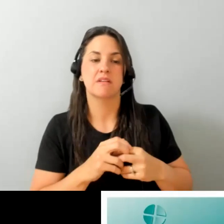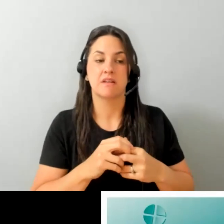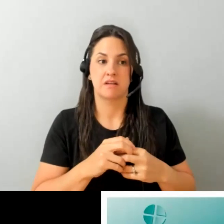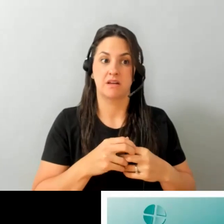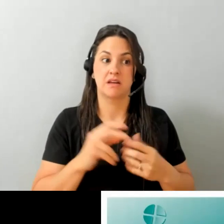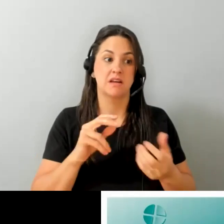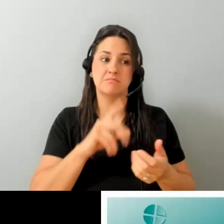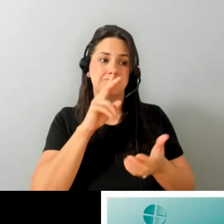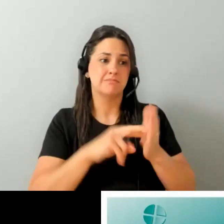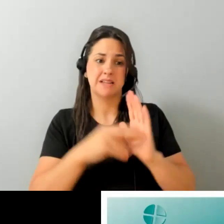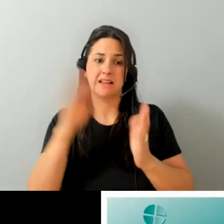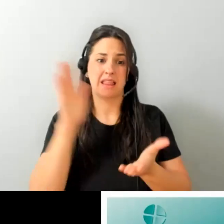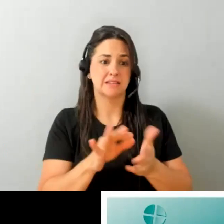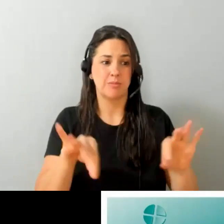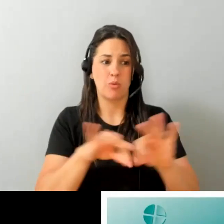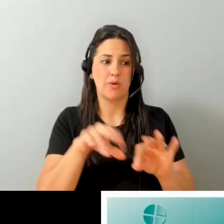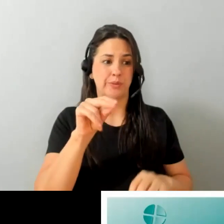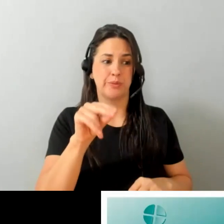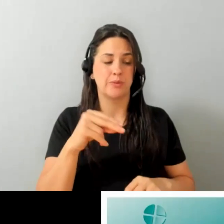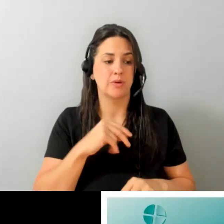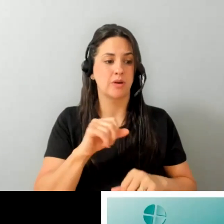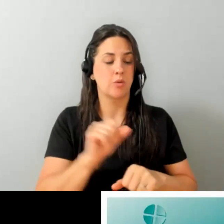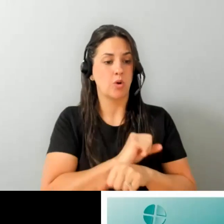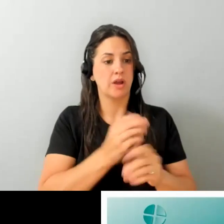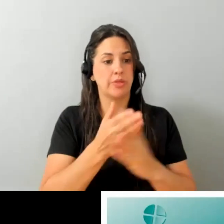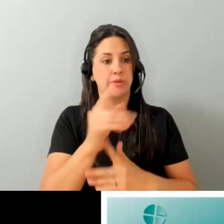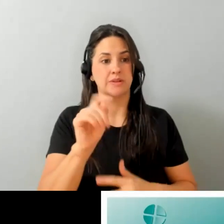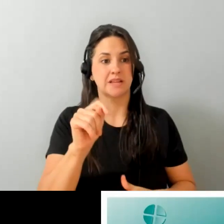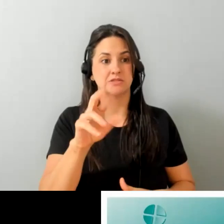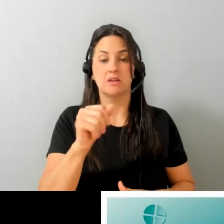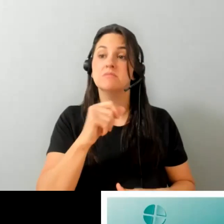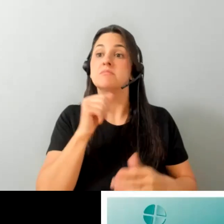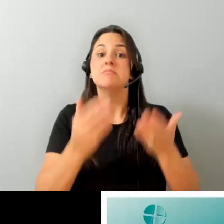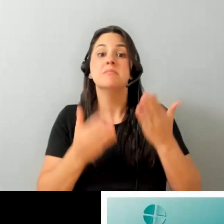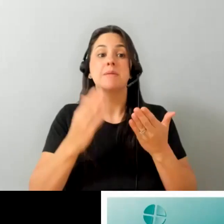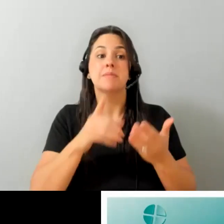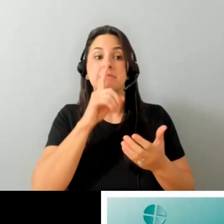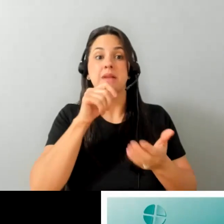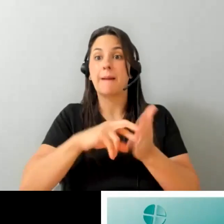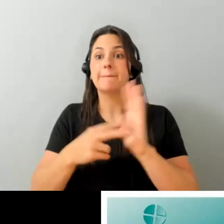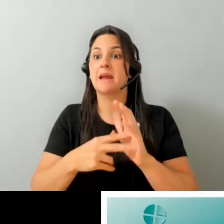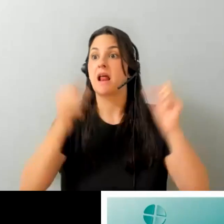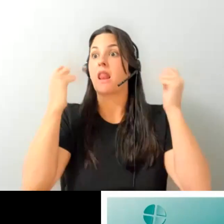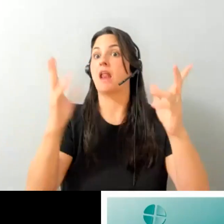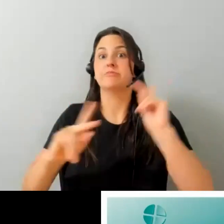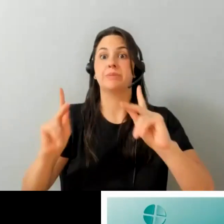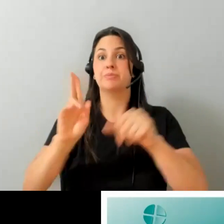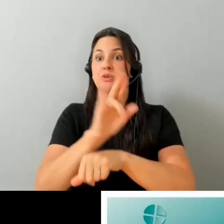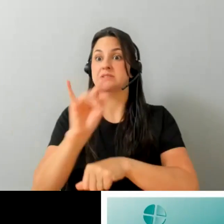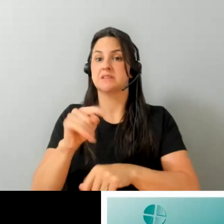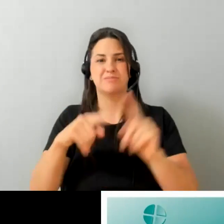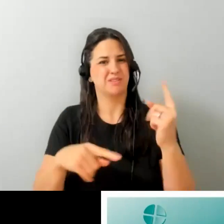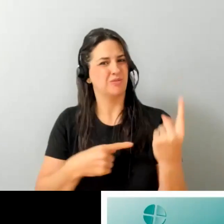important this is something i realized working through tetra just because not a lot of people may use it but if that one individual who feels left